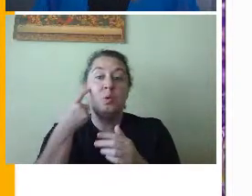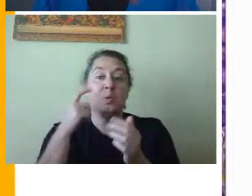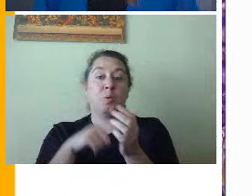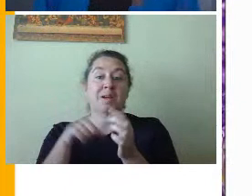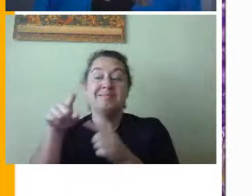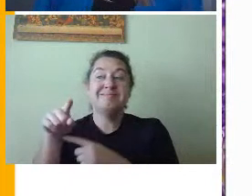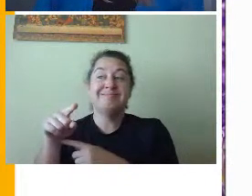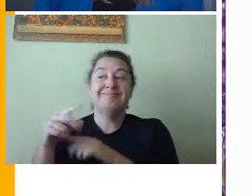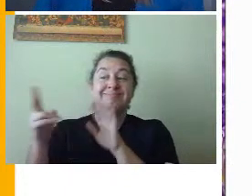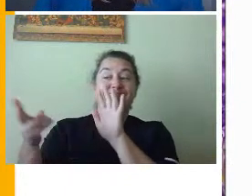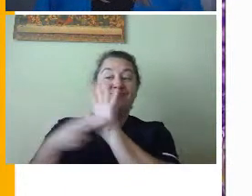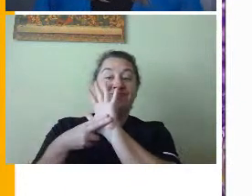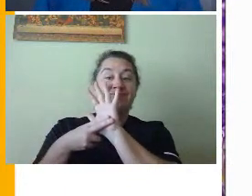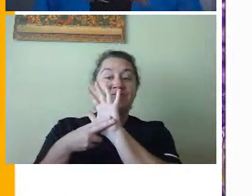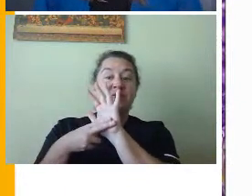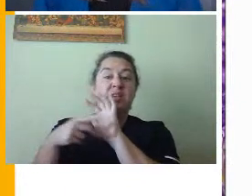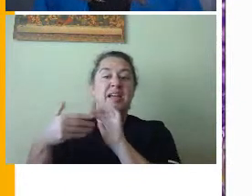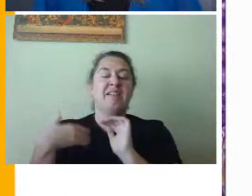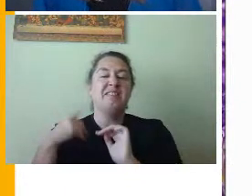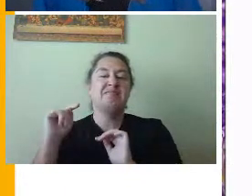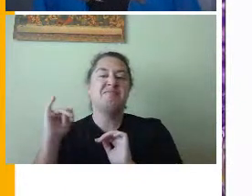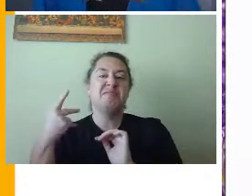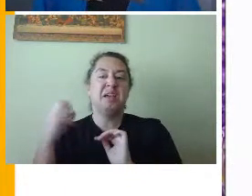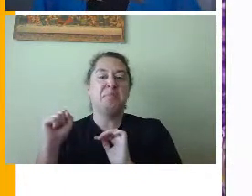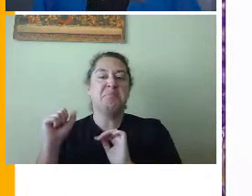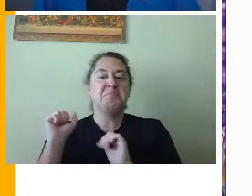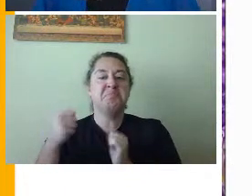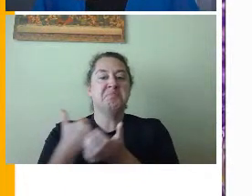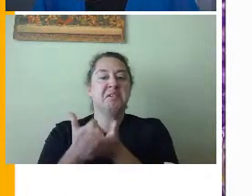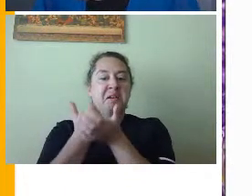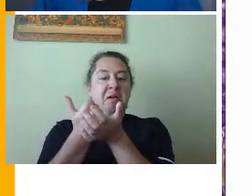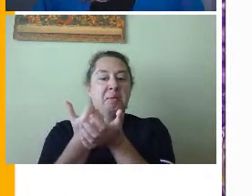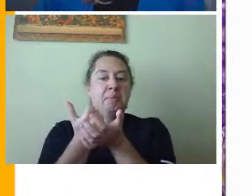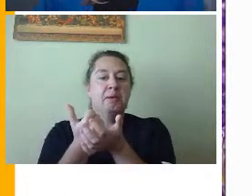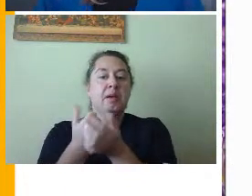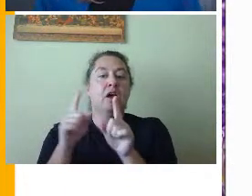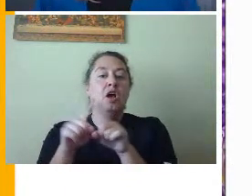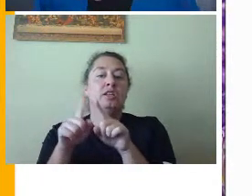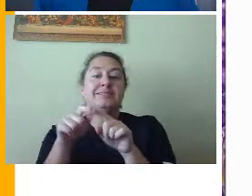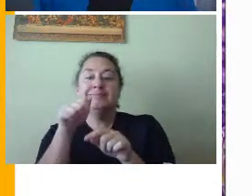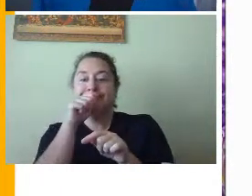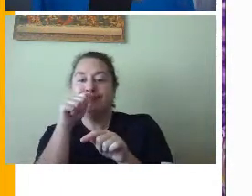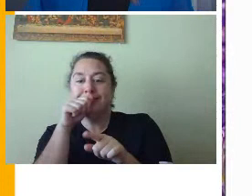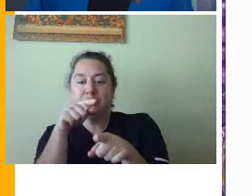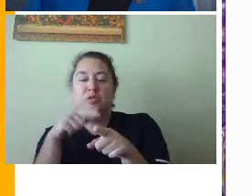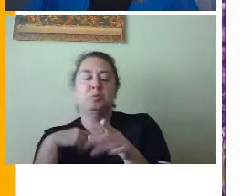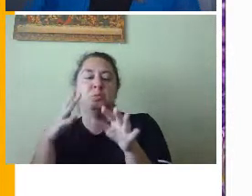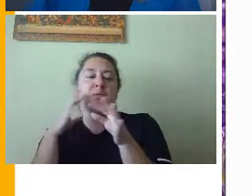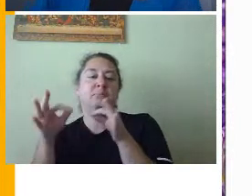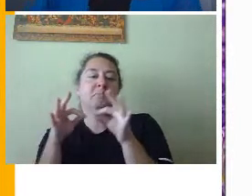information, little tips that might help you. And then also we have some insider secrets that I'll go into.